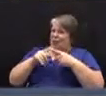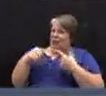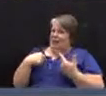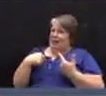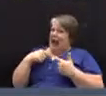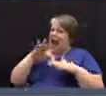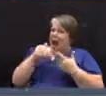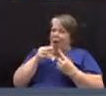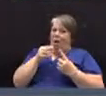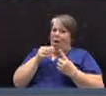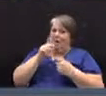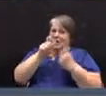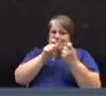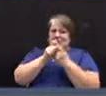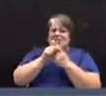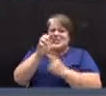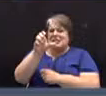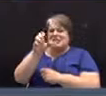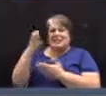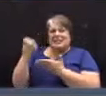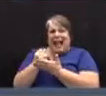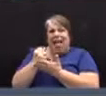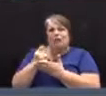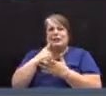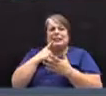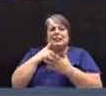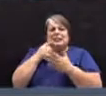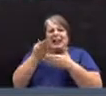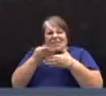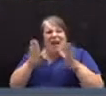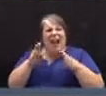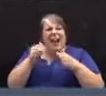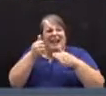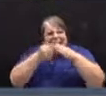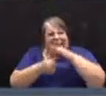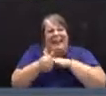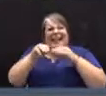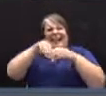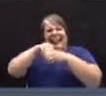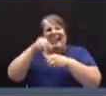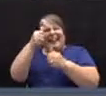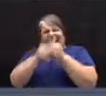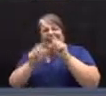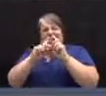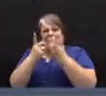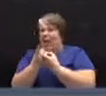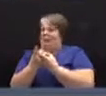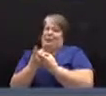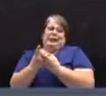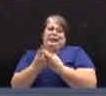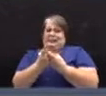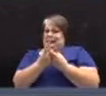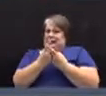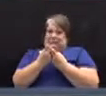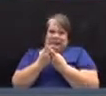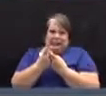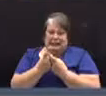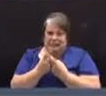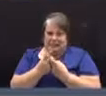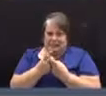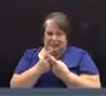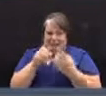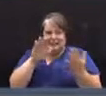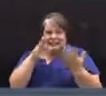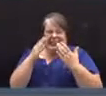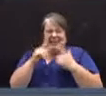certain salaries are divided and hidden in each department, which would